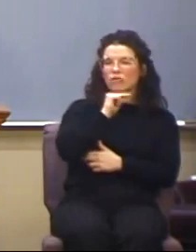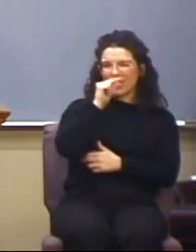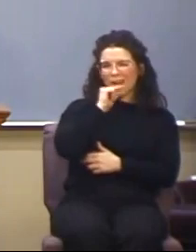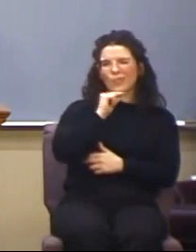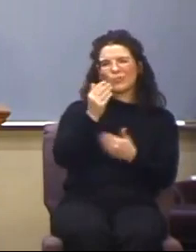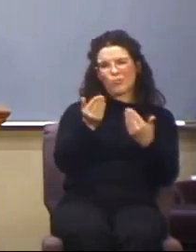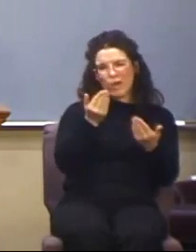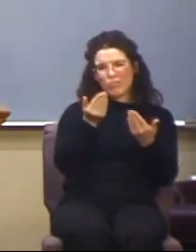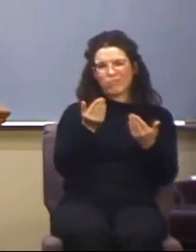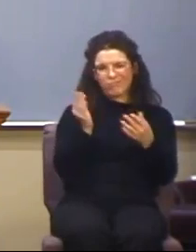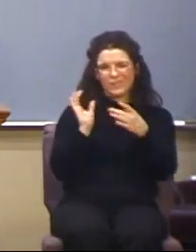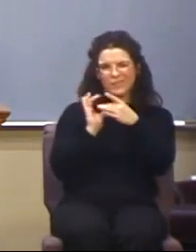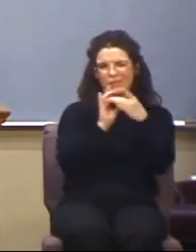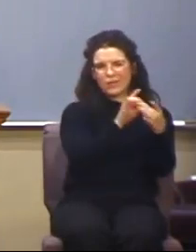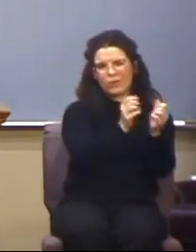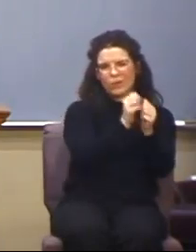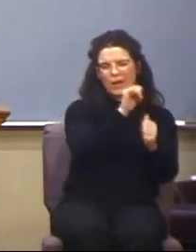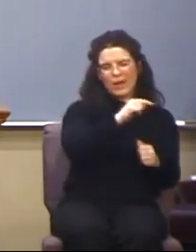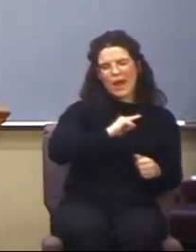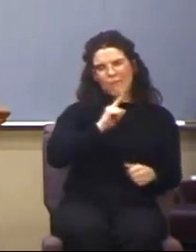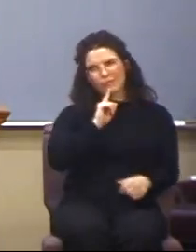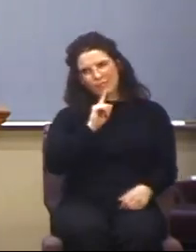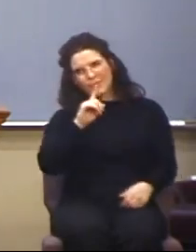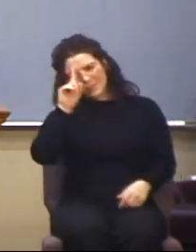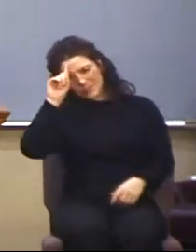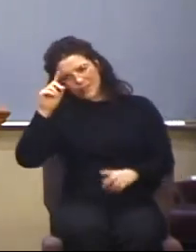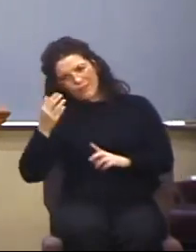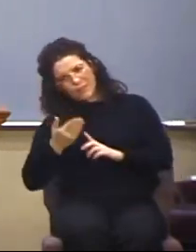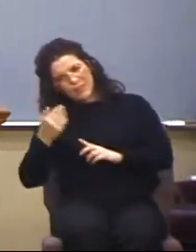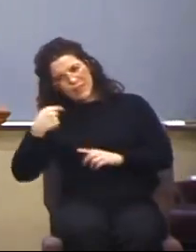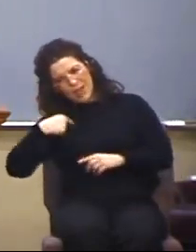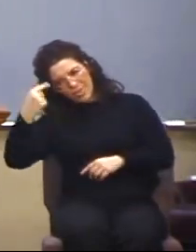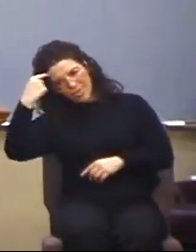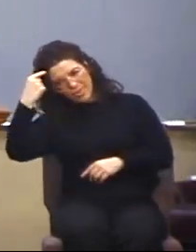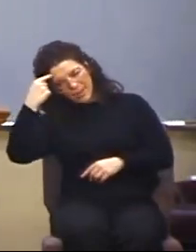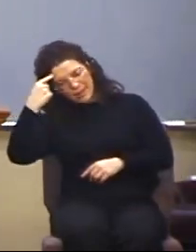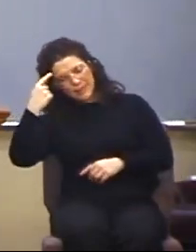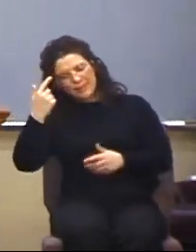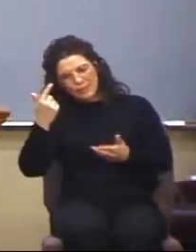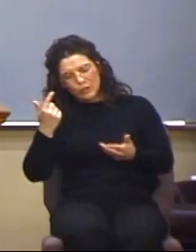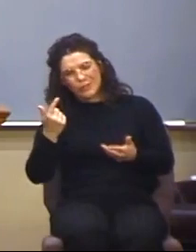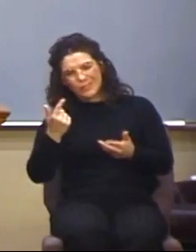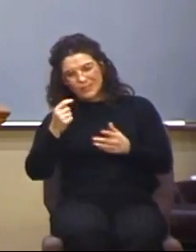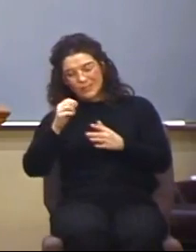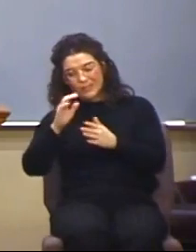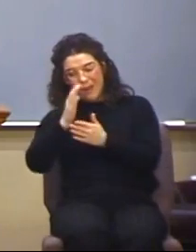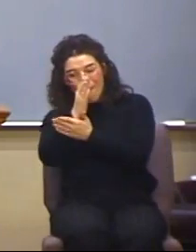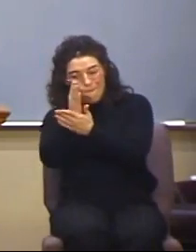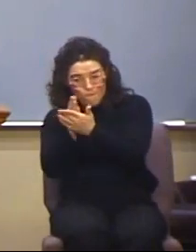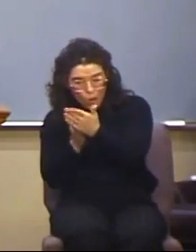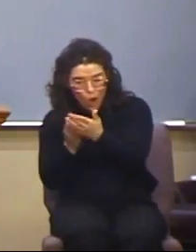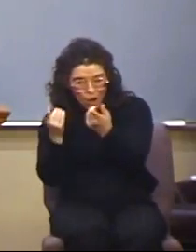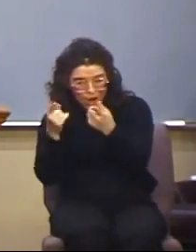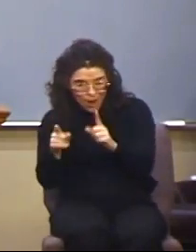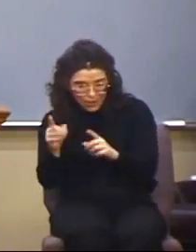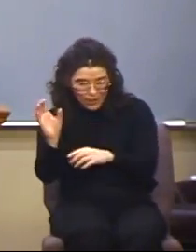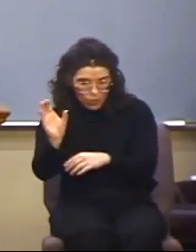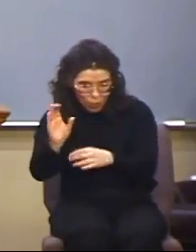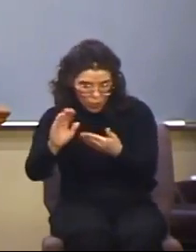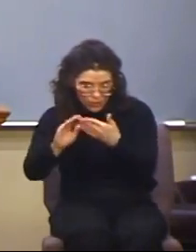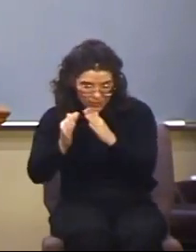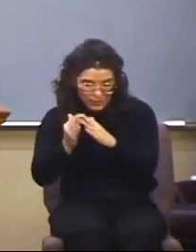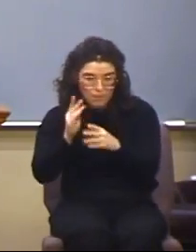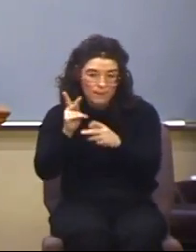I am pretty convinced that there is an element at Corinth, there are those within the ranks of the church